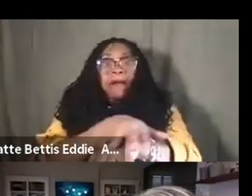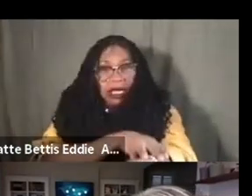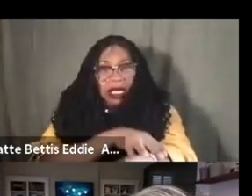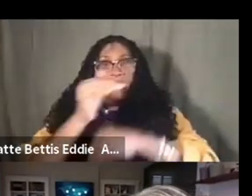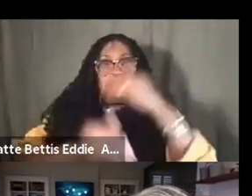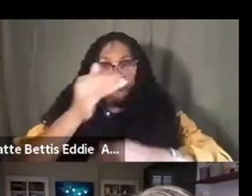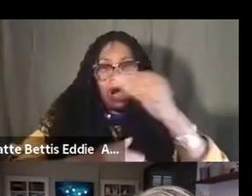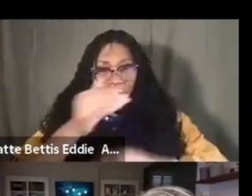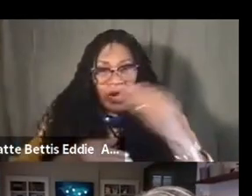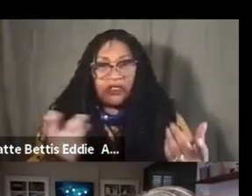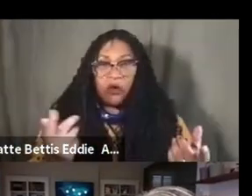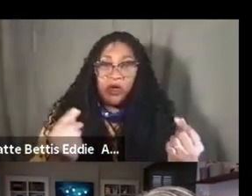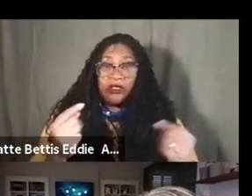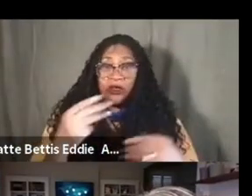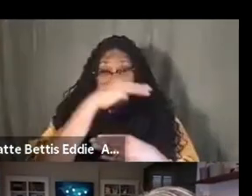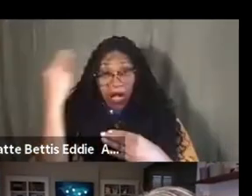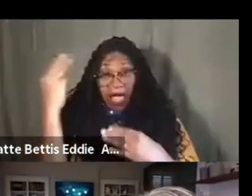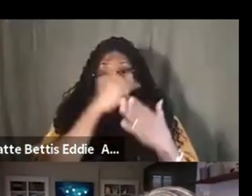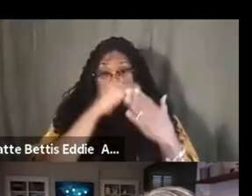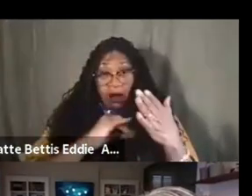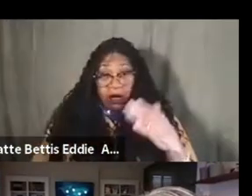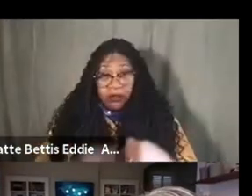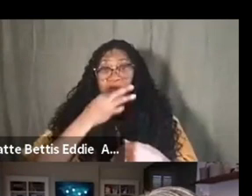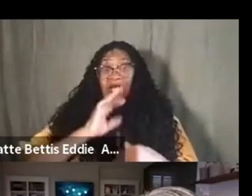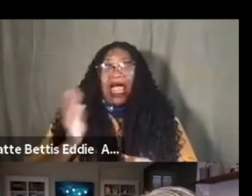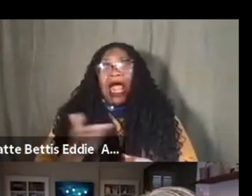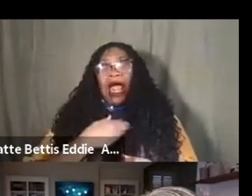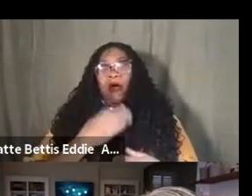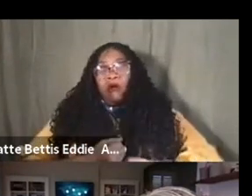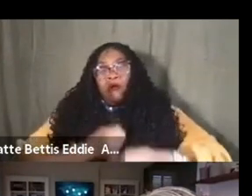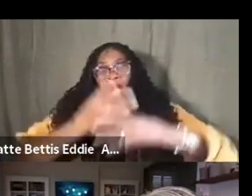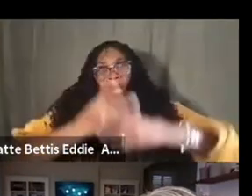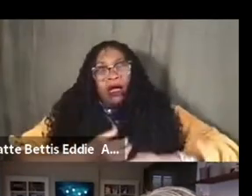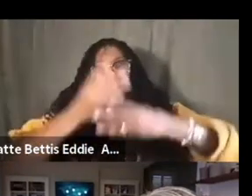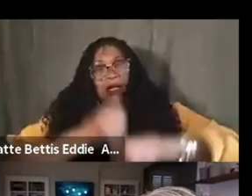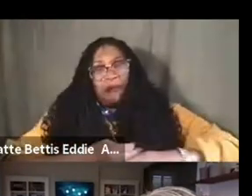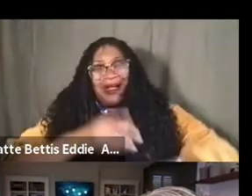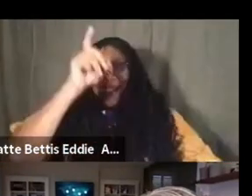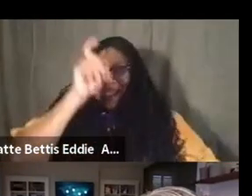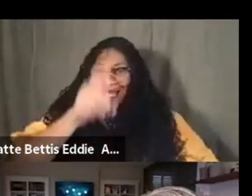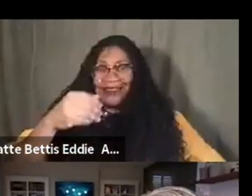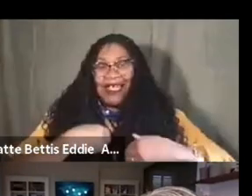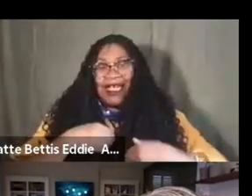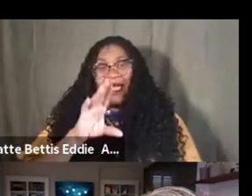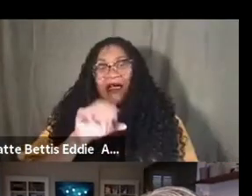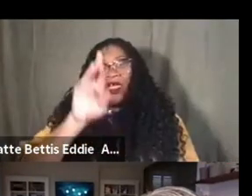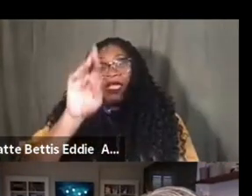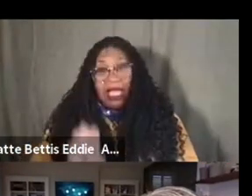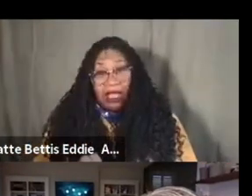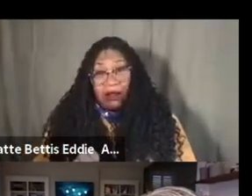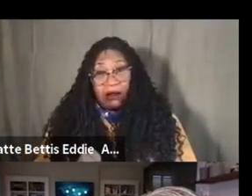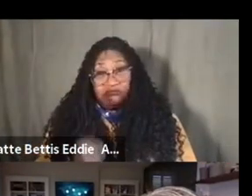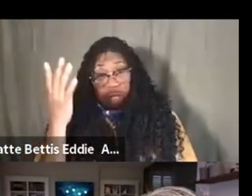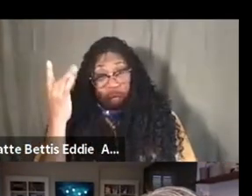we really truly have to understand that our artistic expression has to have care within it, because, um,